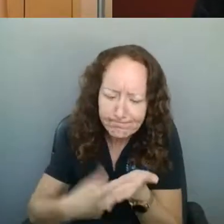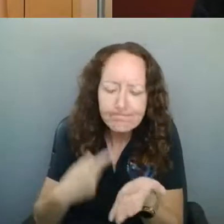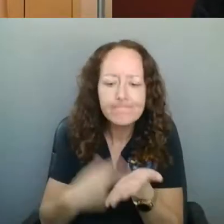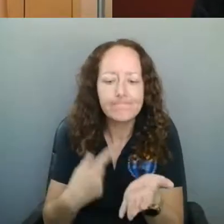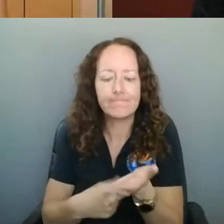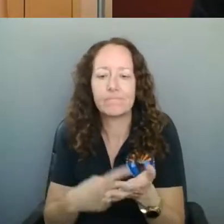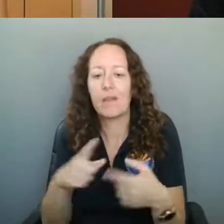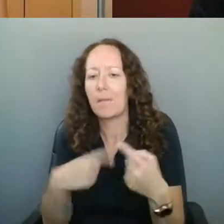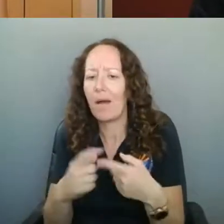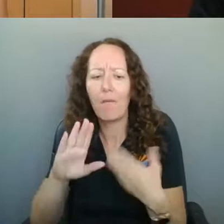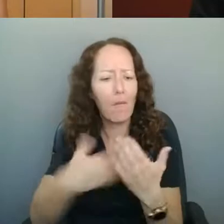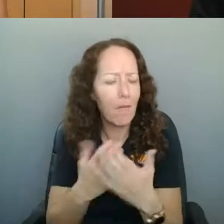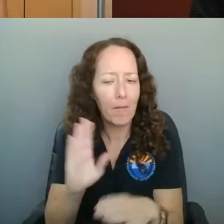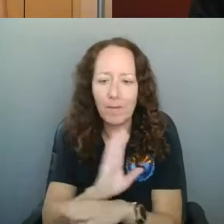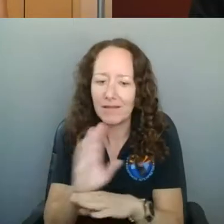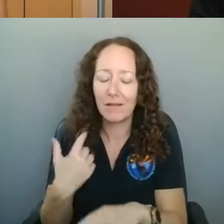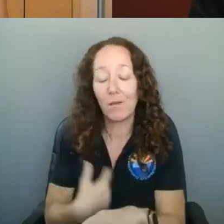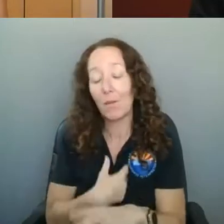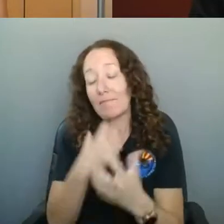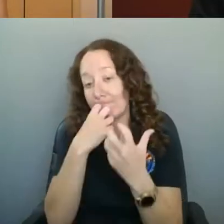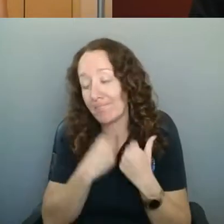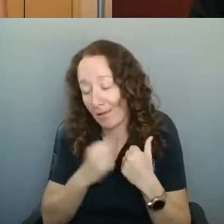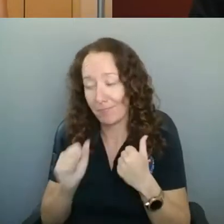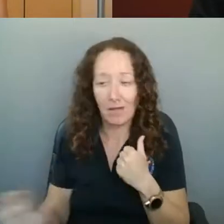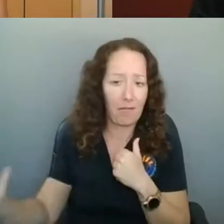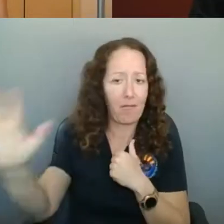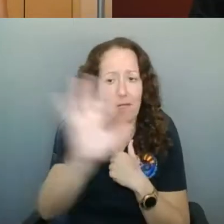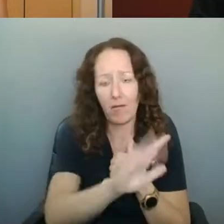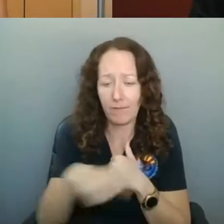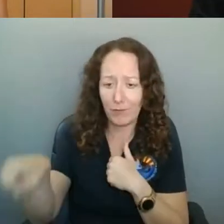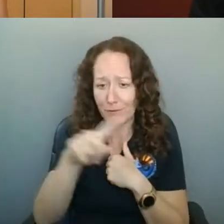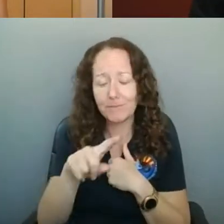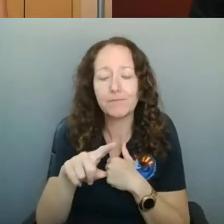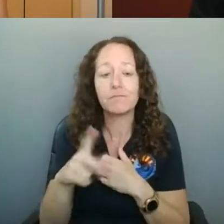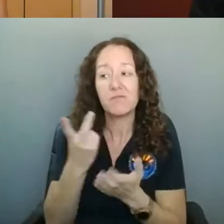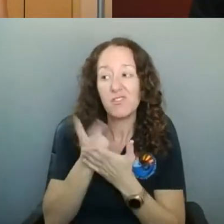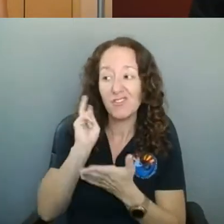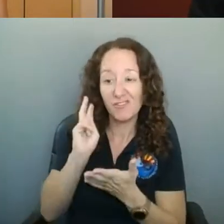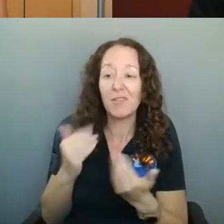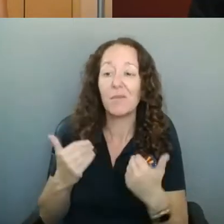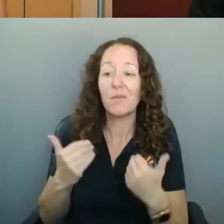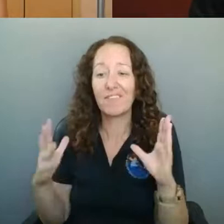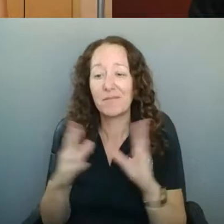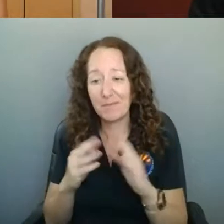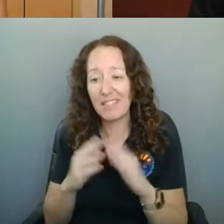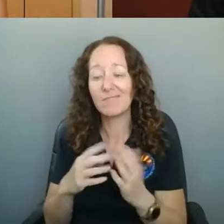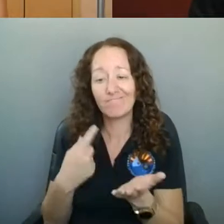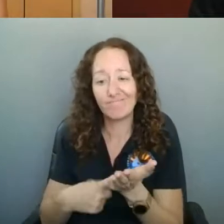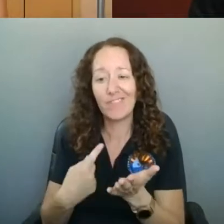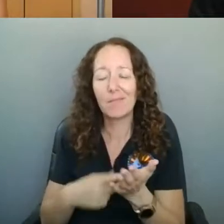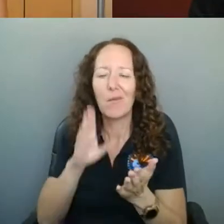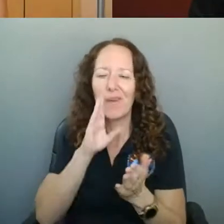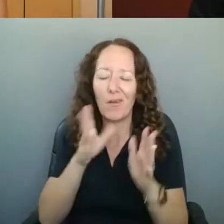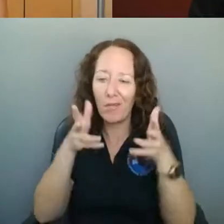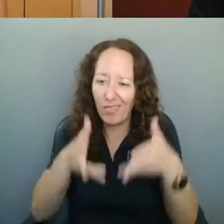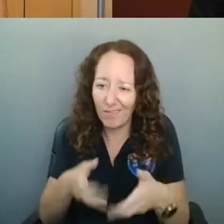And, you know, two weeks ago, we had a meeting about, we knew that gyms and bars were going to be our last businesses that are here